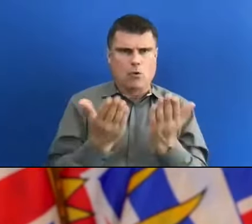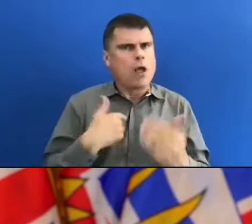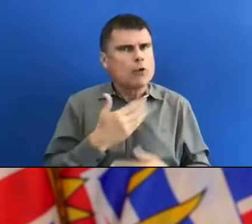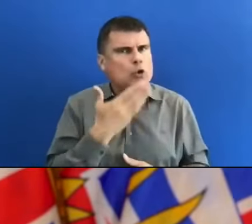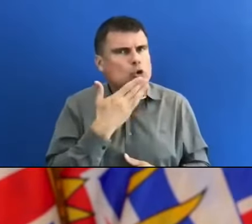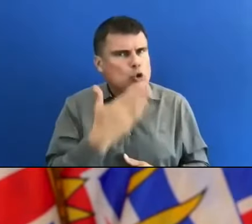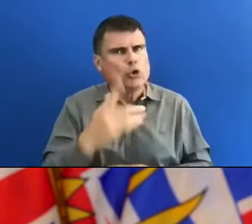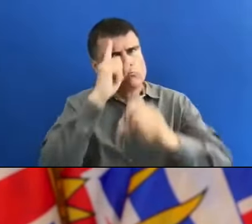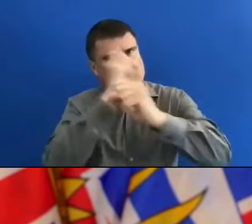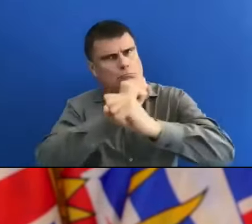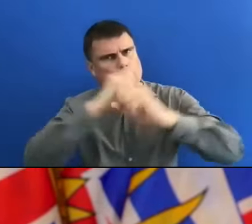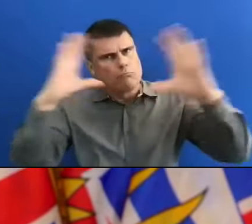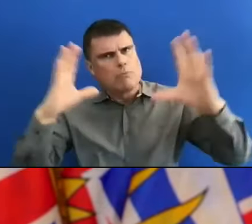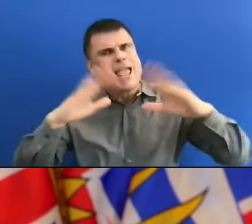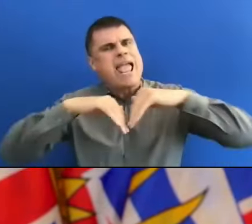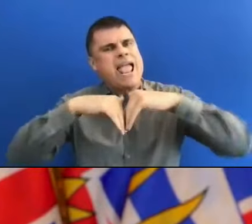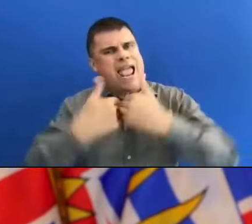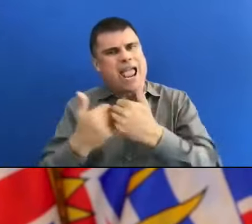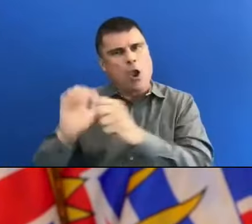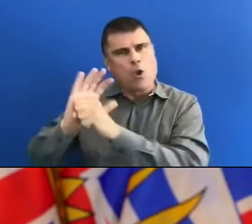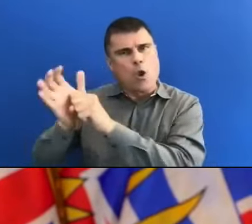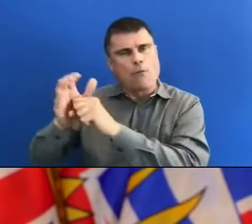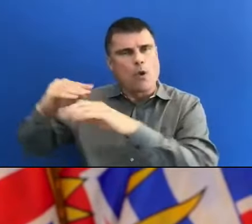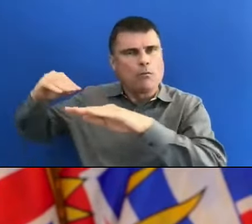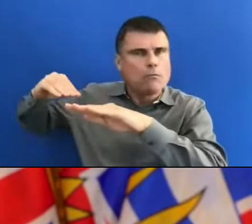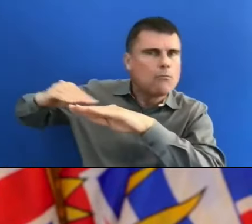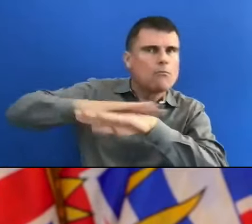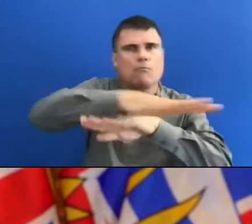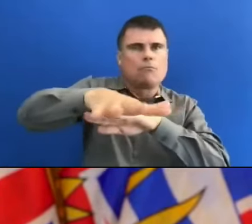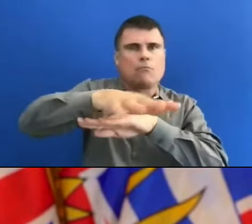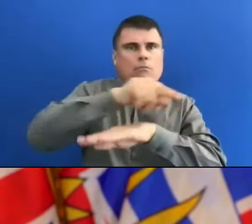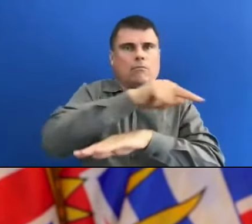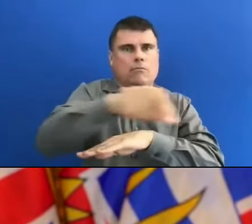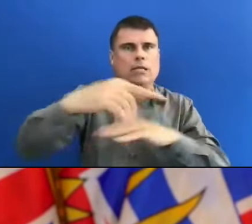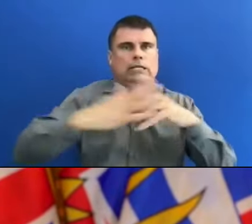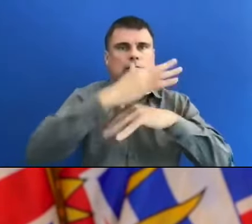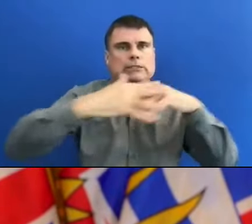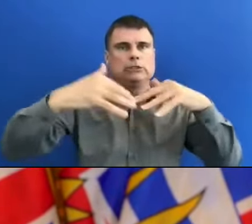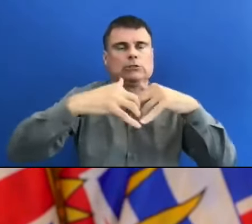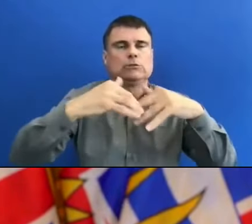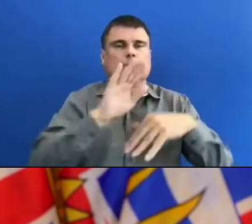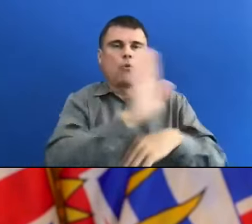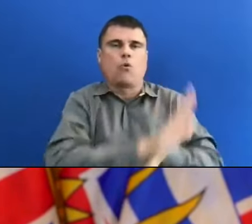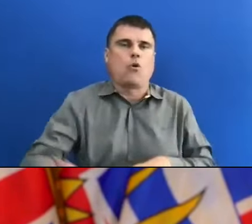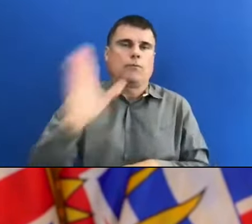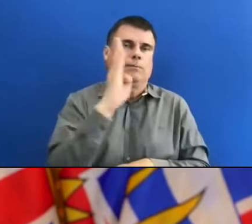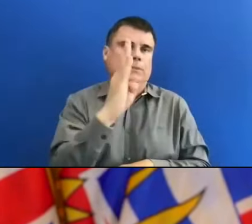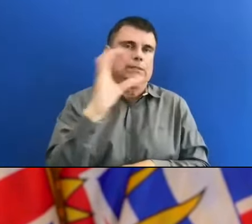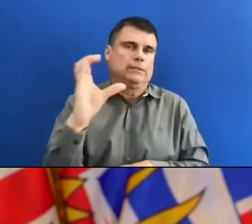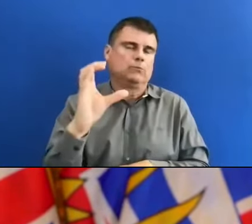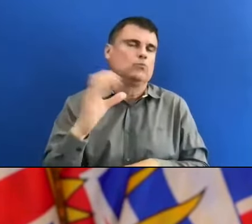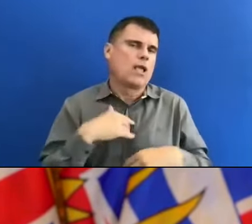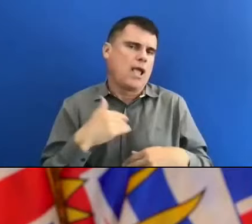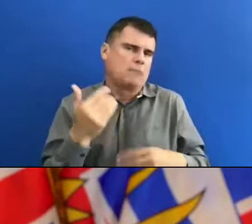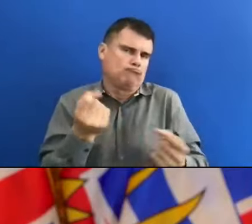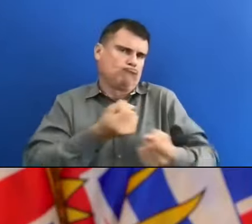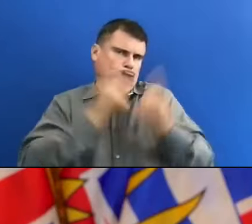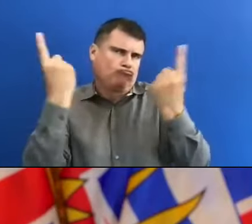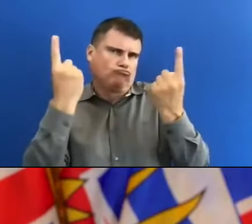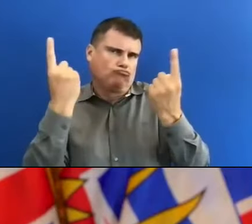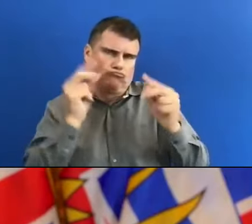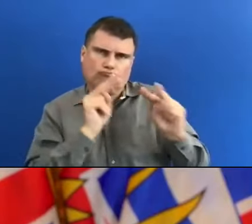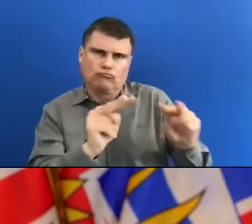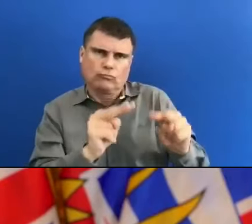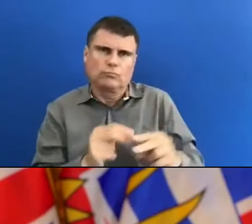pandemic has affected indigenous peoples in BC. What we don't have is a case-based data collected by